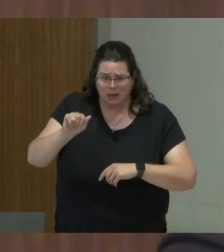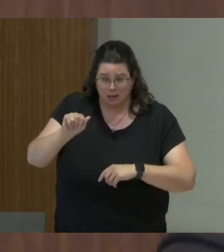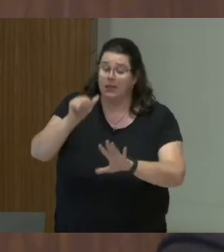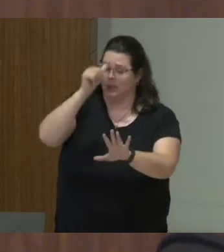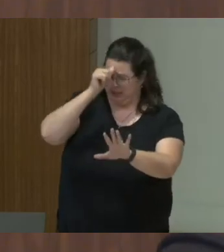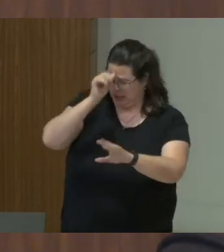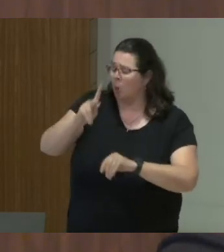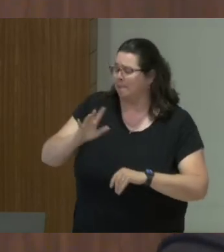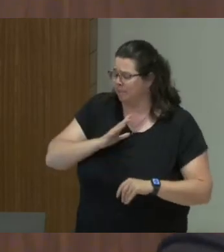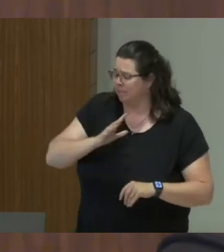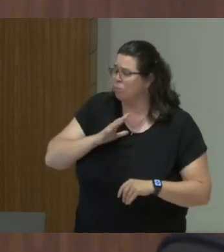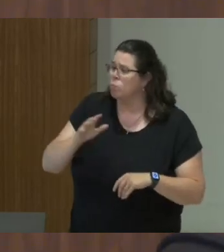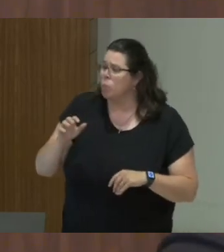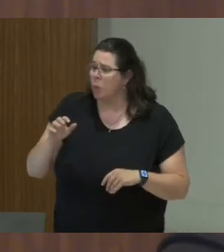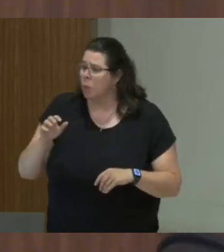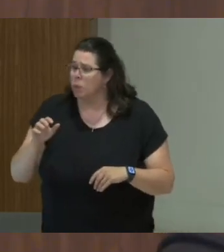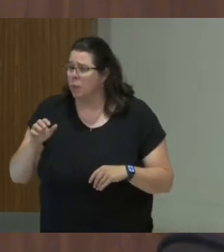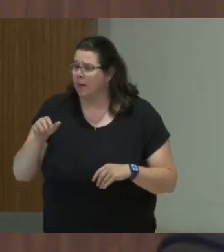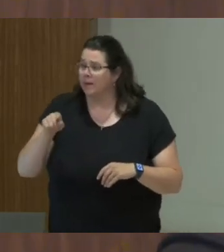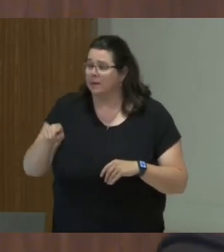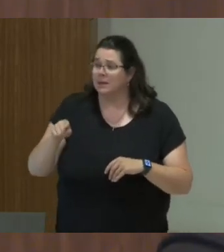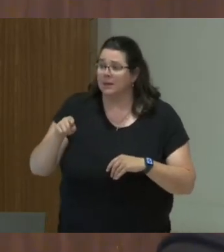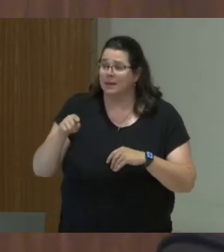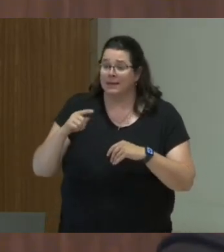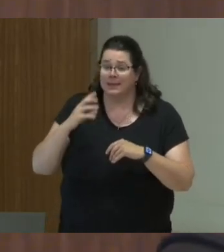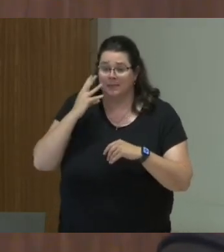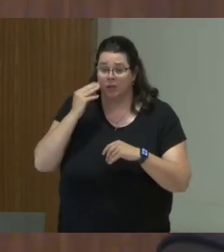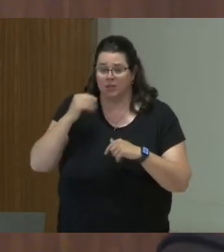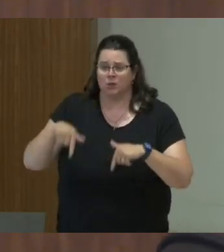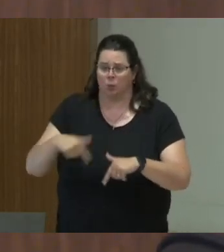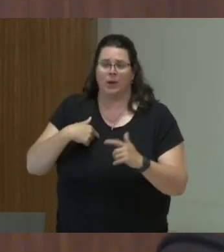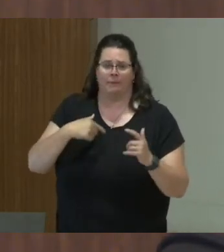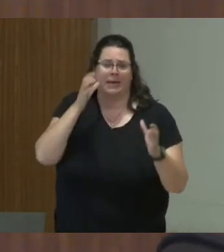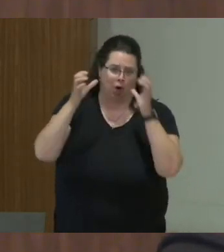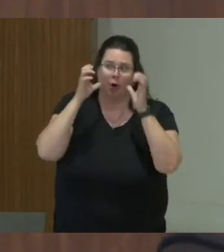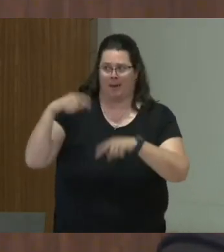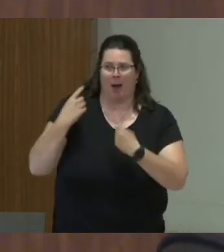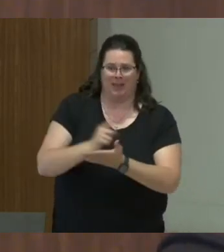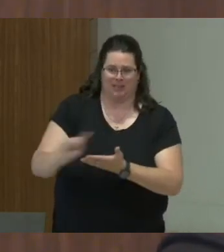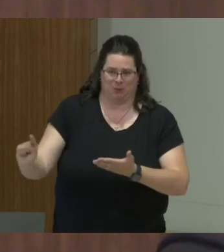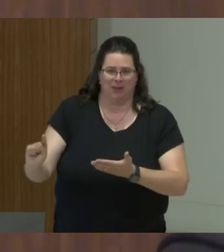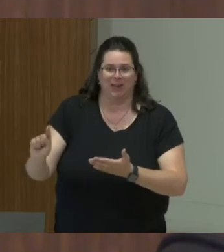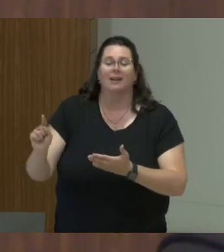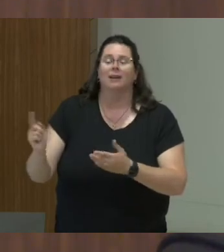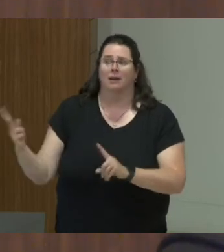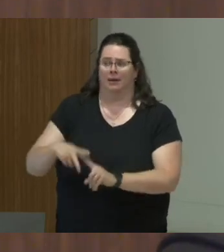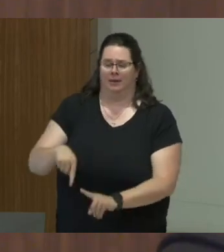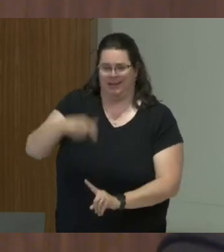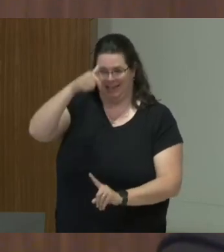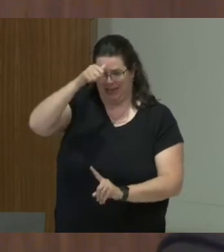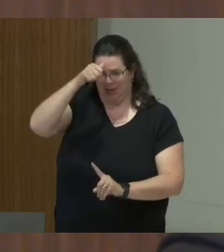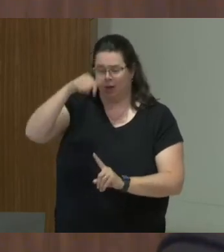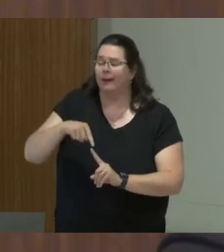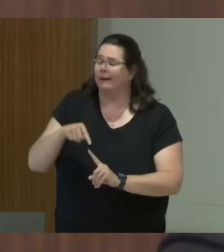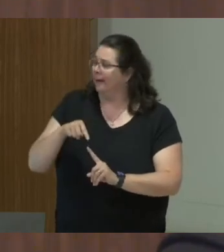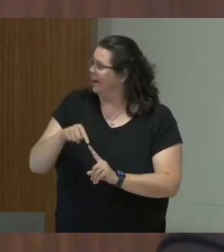from the experiences that we have been hearing about, and I'm sure it's going to resonate with the experiences